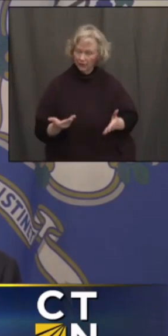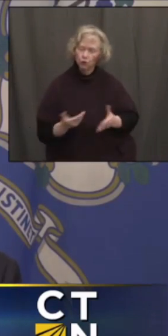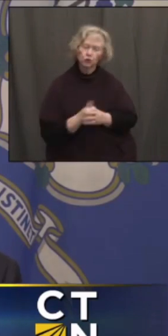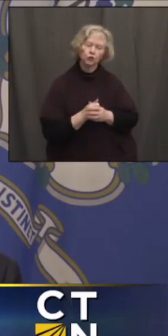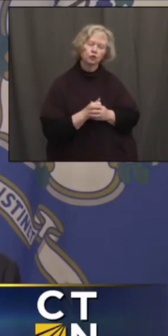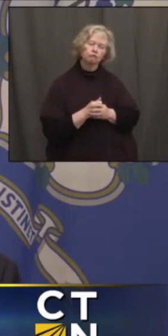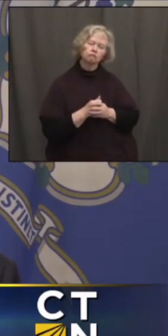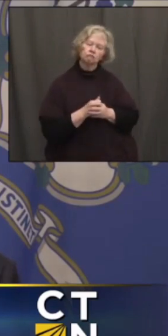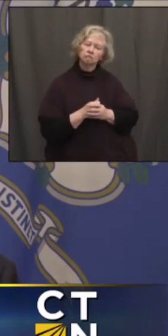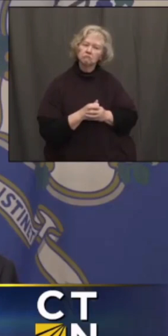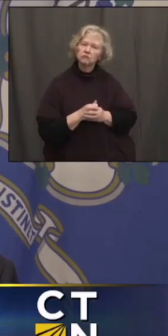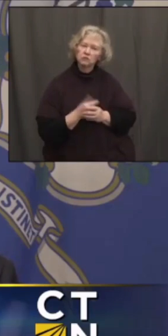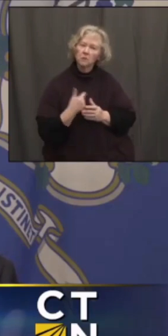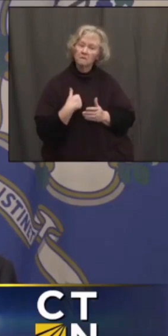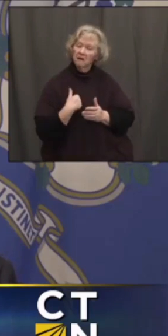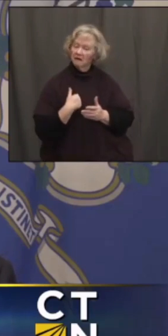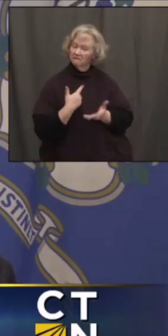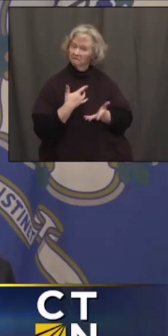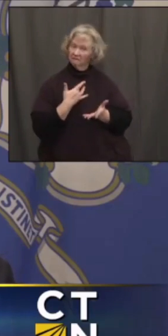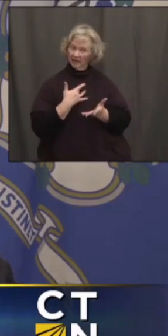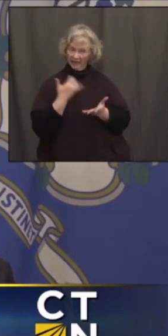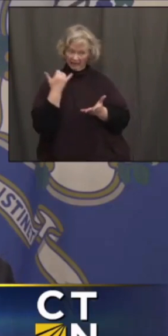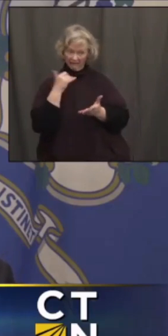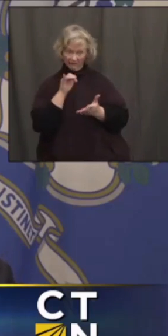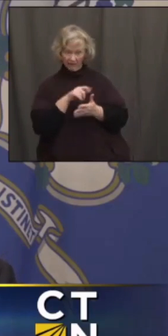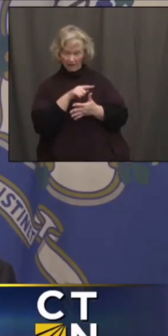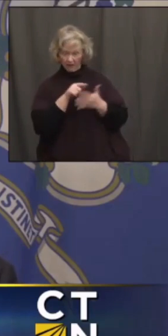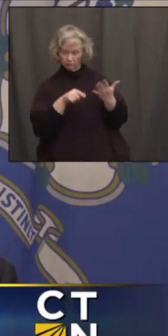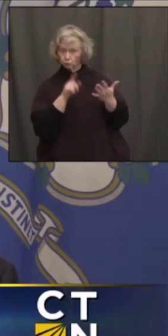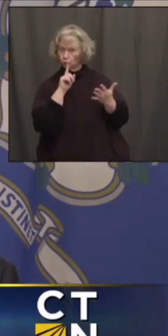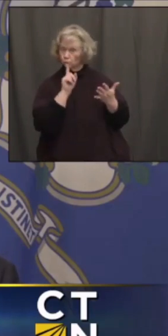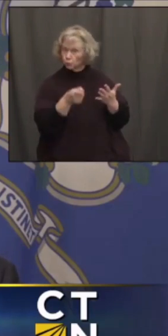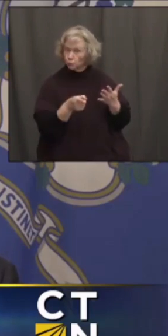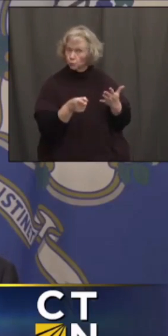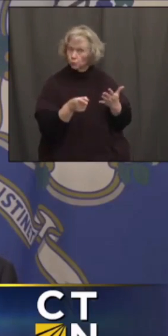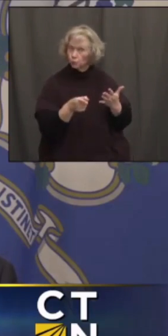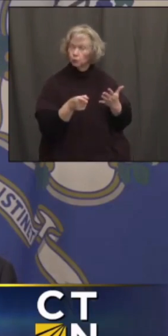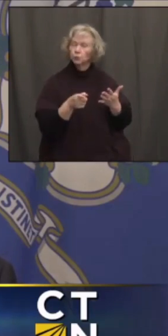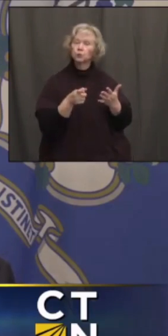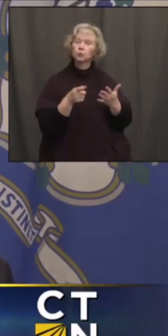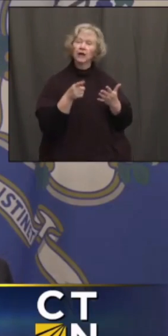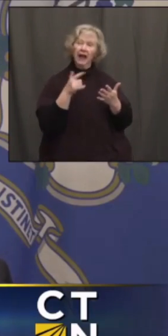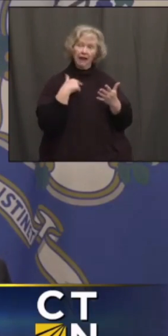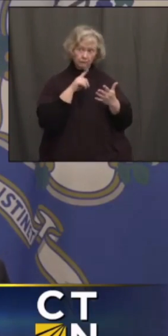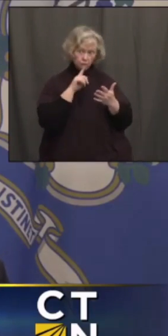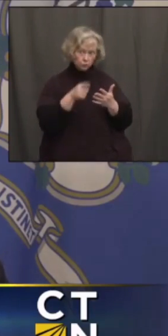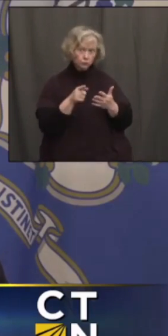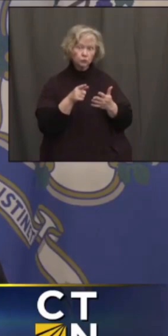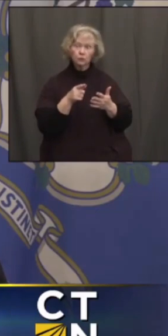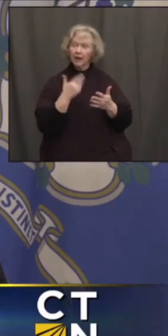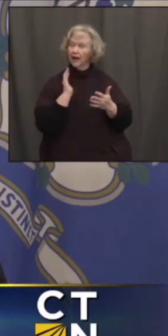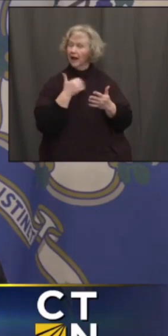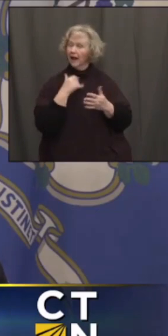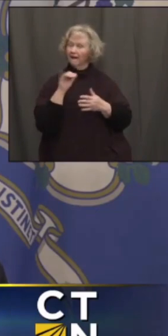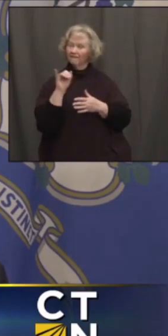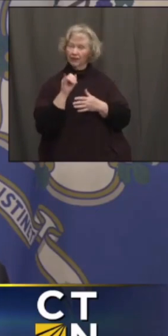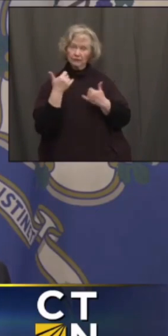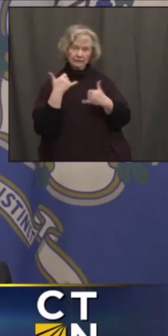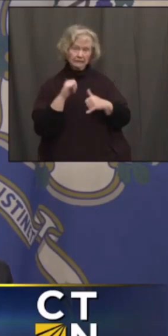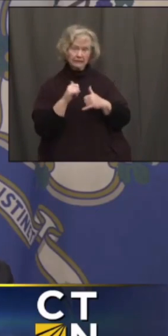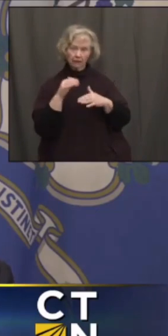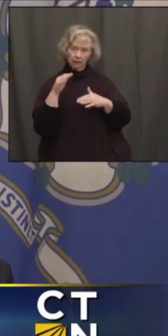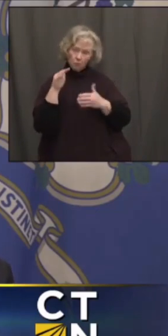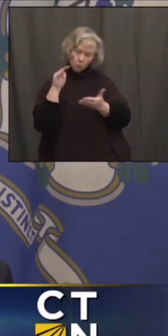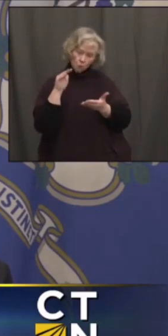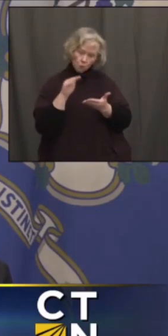instinct is that assuming those things are all true and our infection rate continues to be under control,